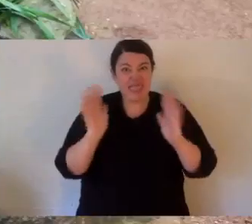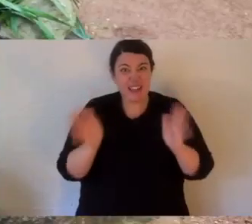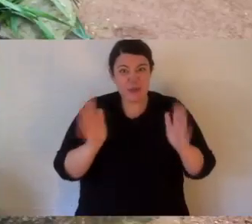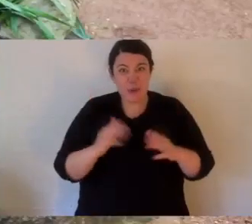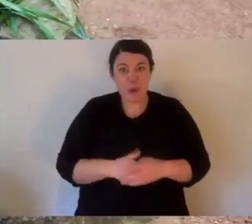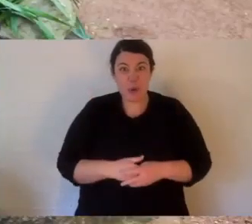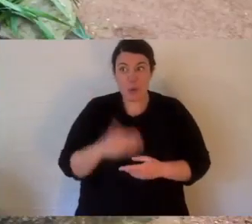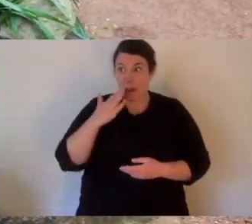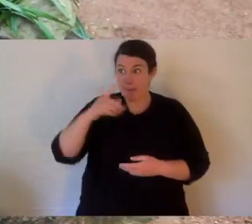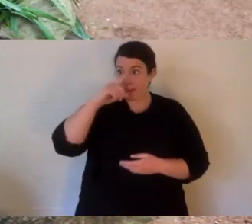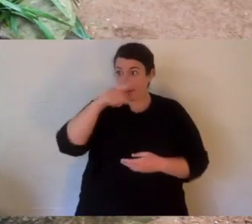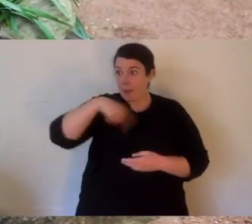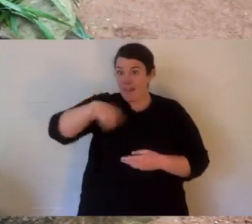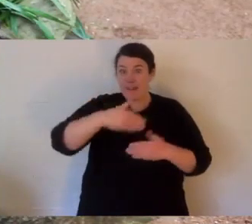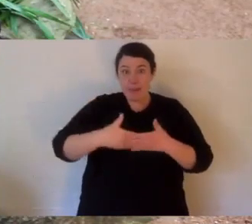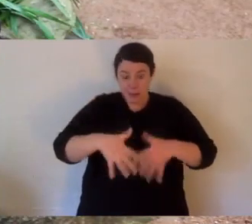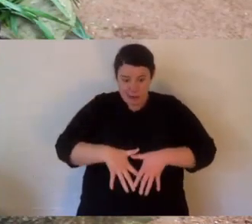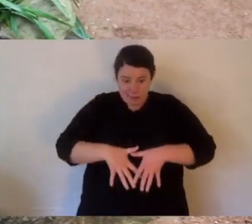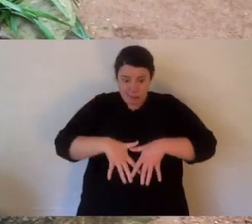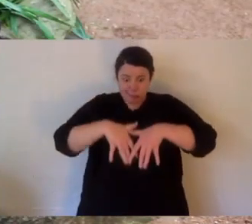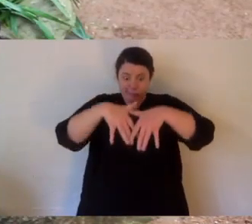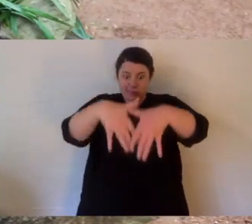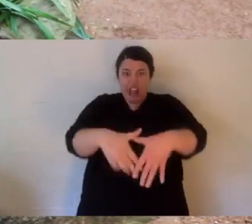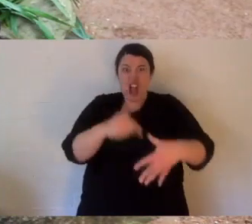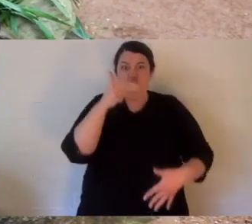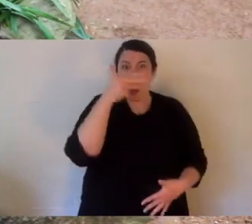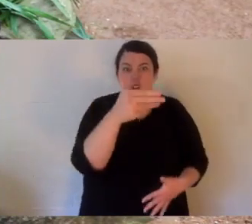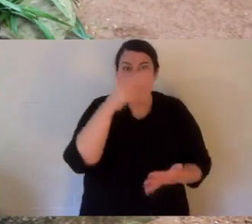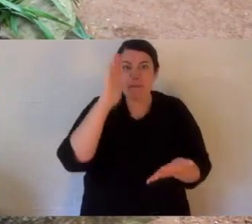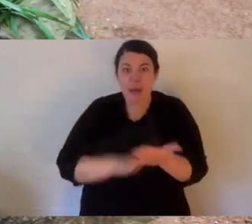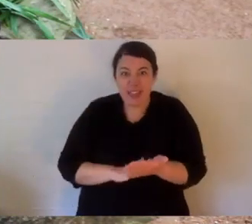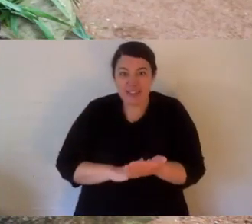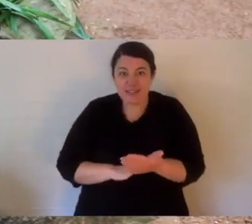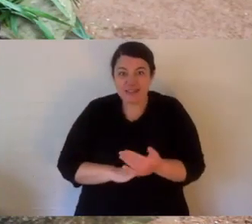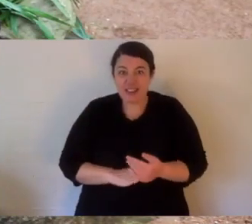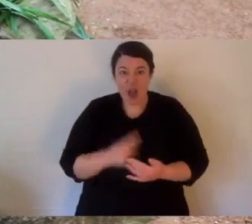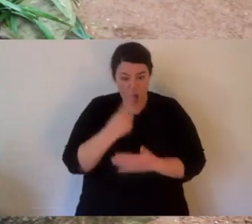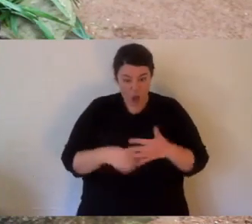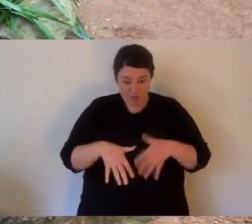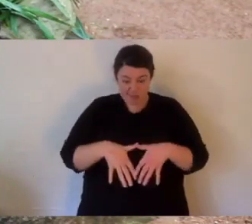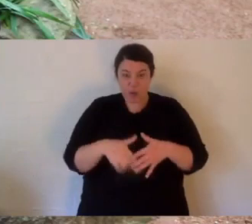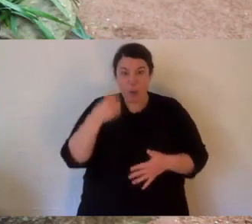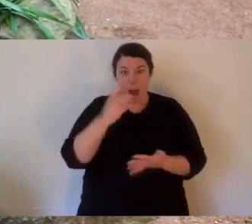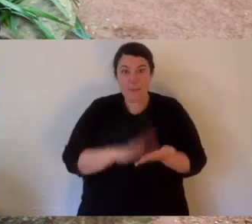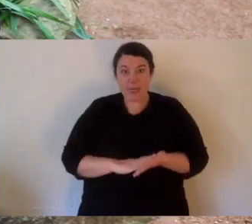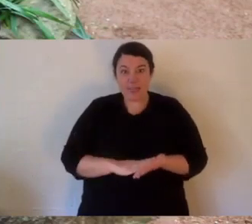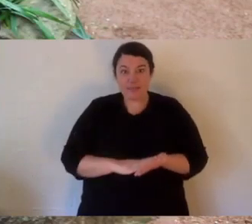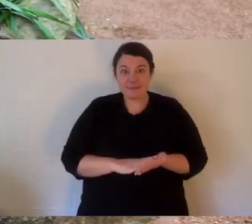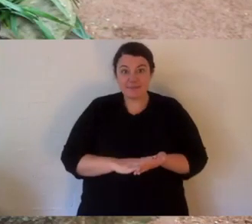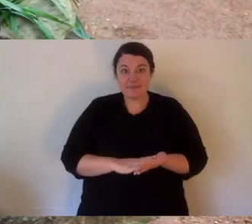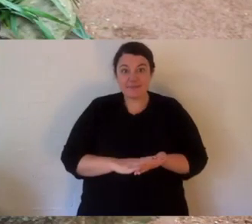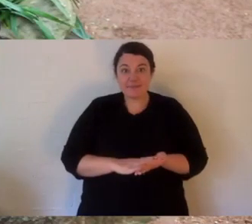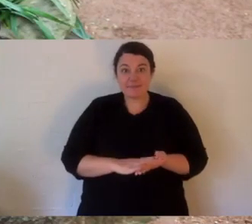marsupials, the pregnancy is really short, like 30 days. And when humans have babies, we're pregnant for nine